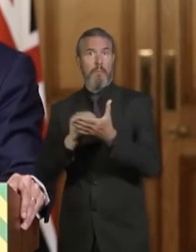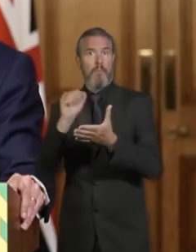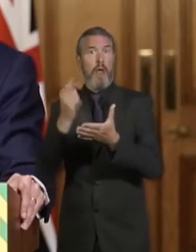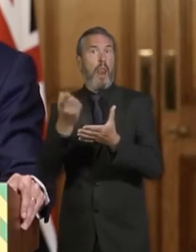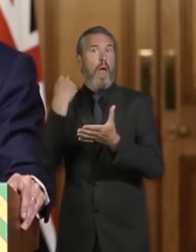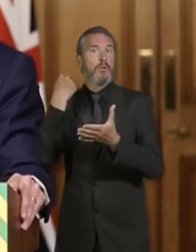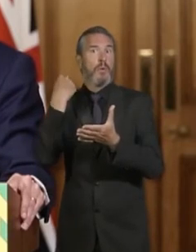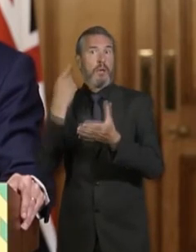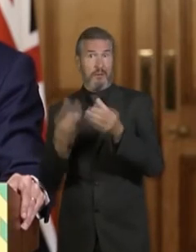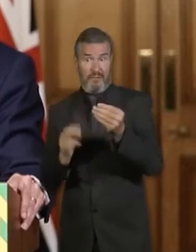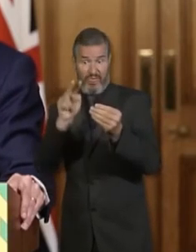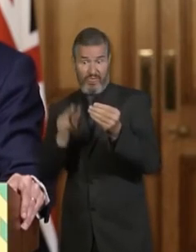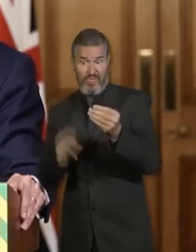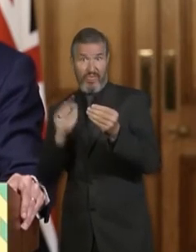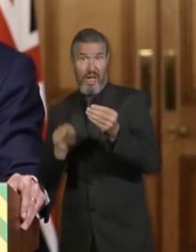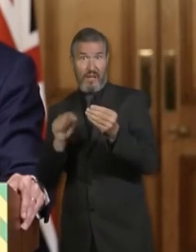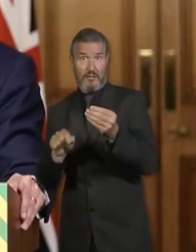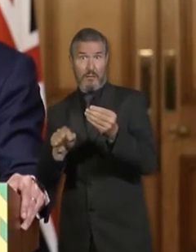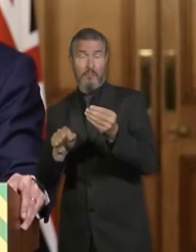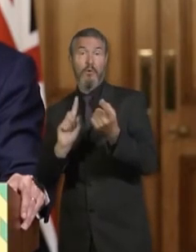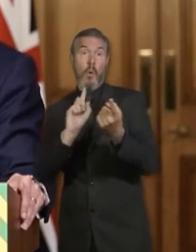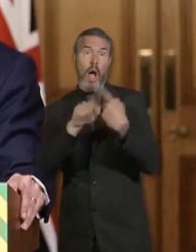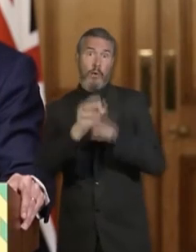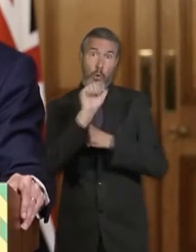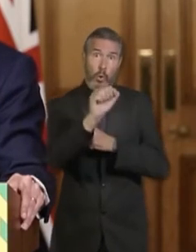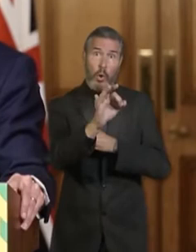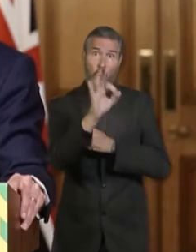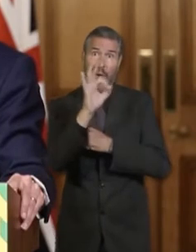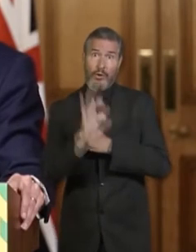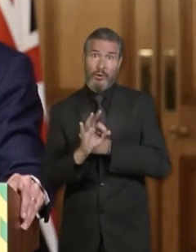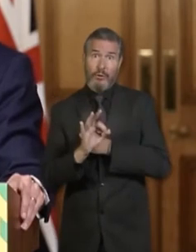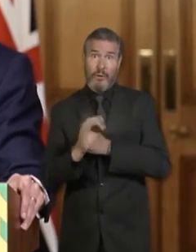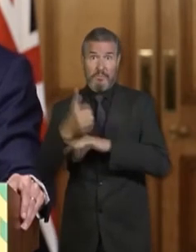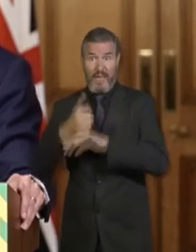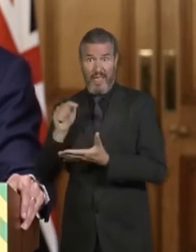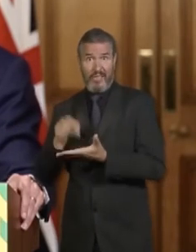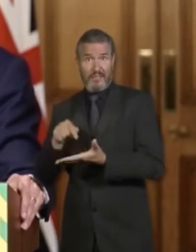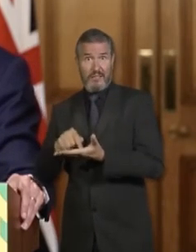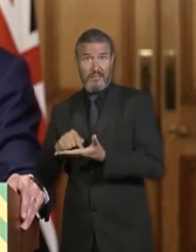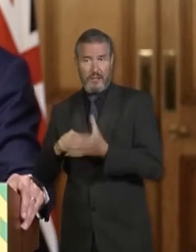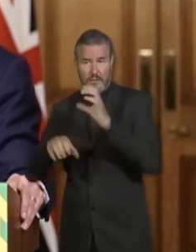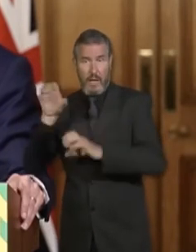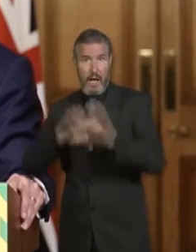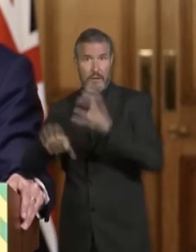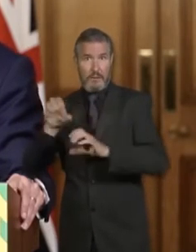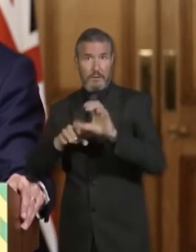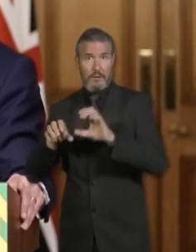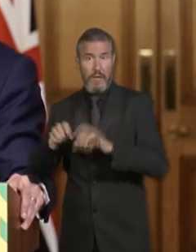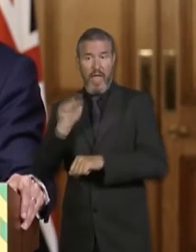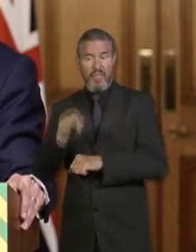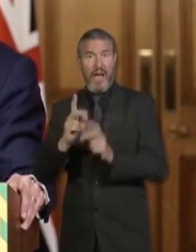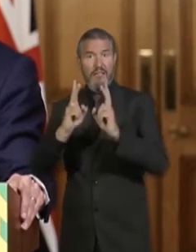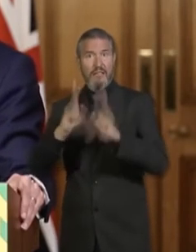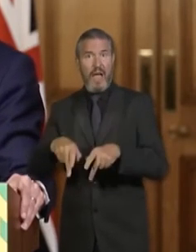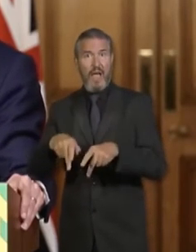to the question, objectively and based on the science, why is that death rate higher? And